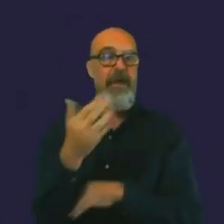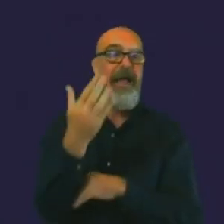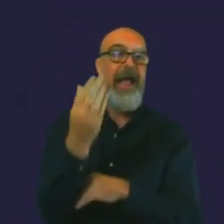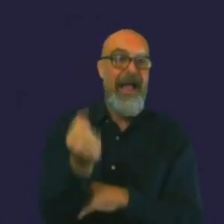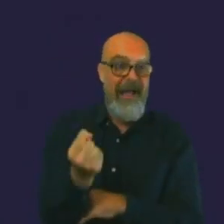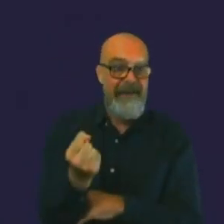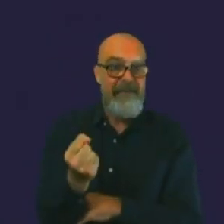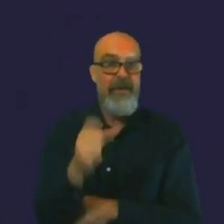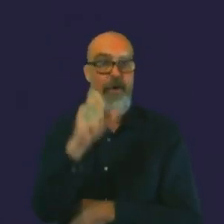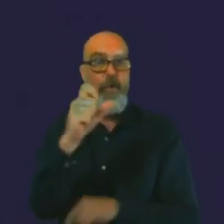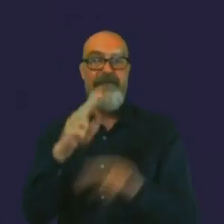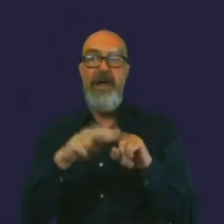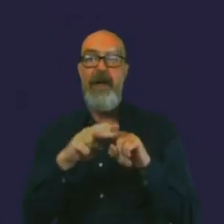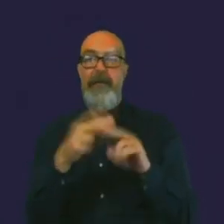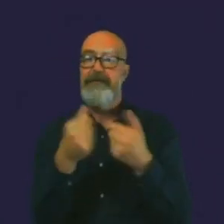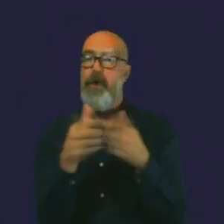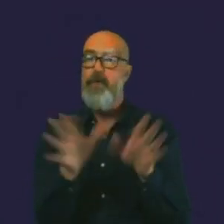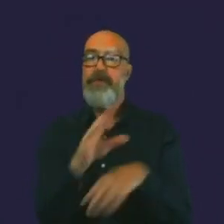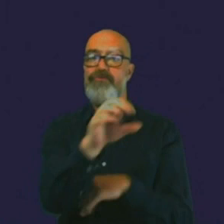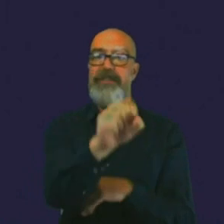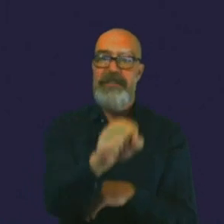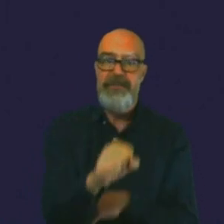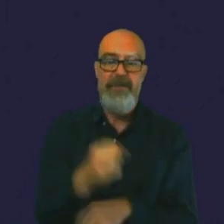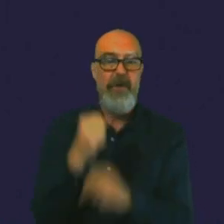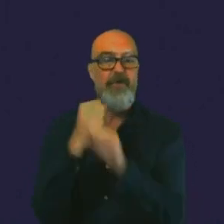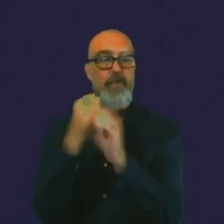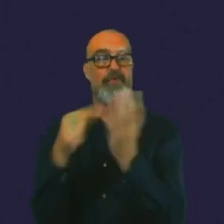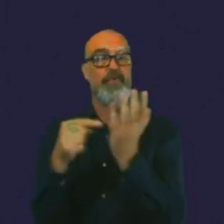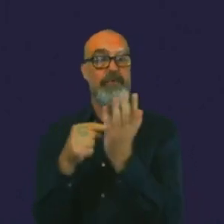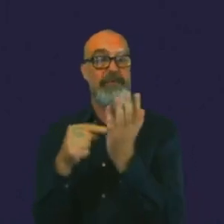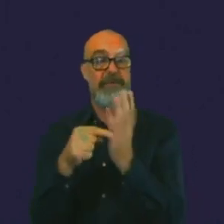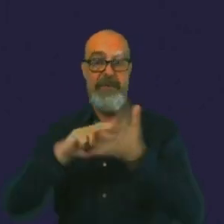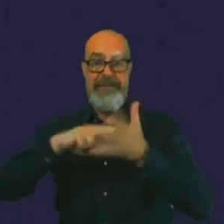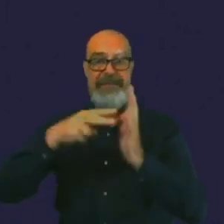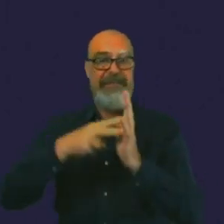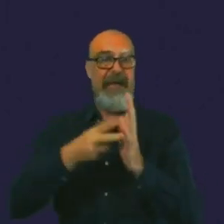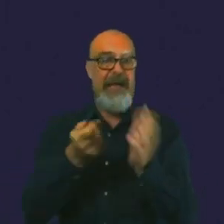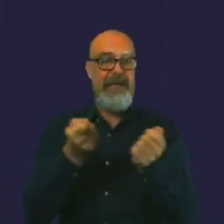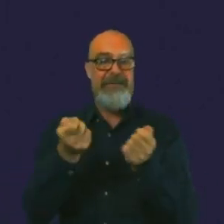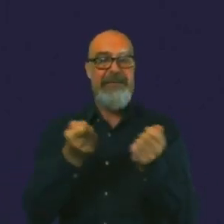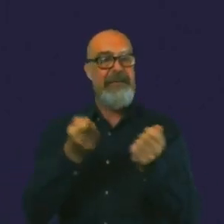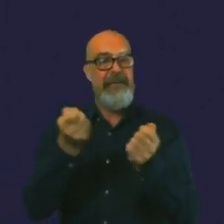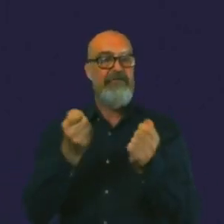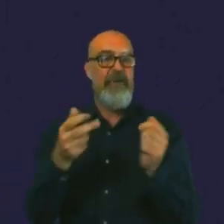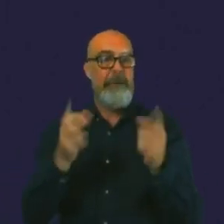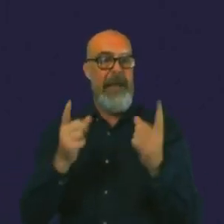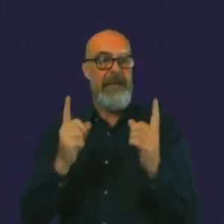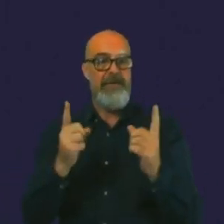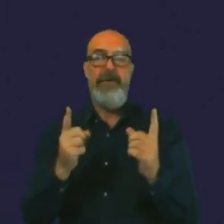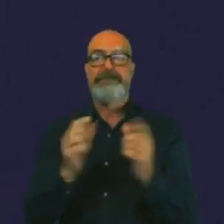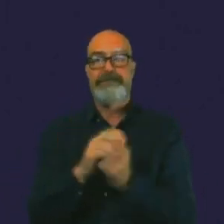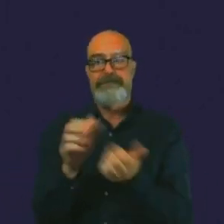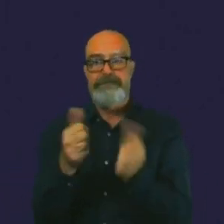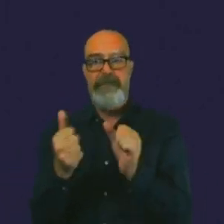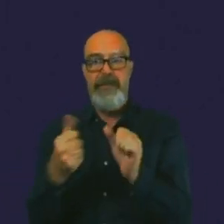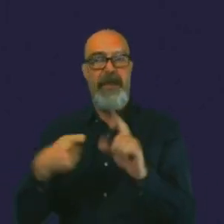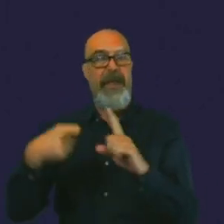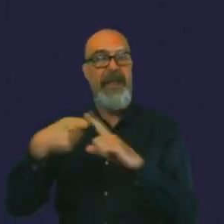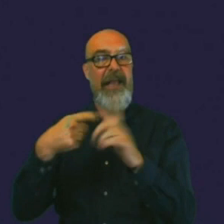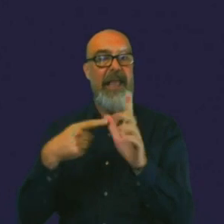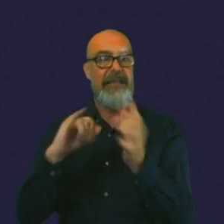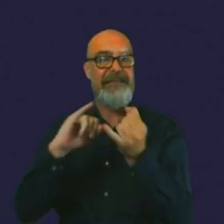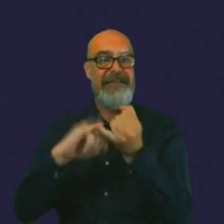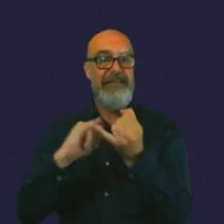Openreach, Georgia Thompson, a design delivery manager from Bam Nuttall, Kellyanne Savage, a trainee